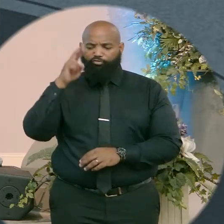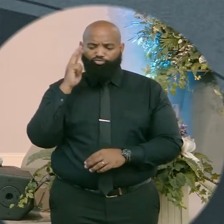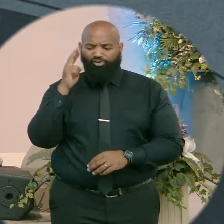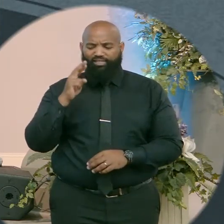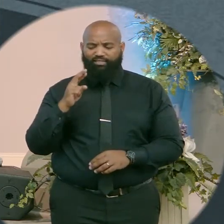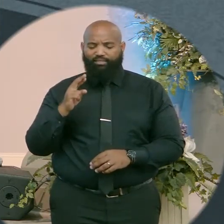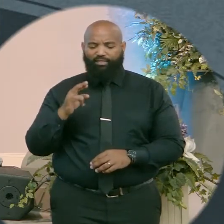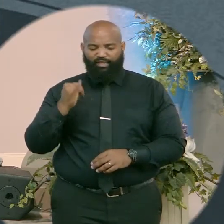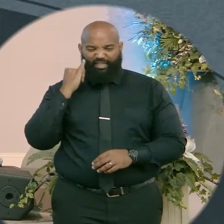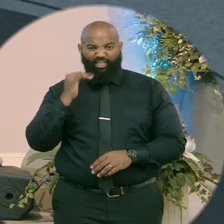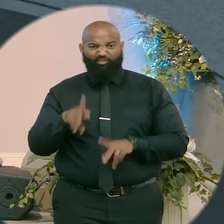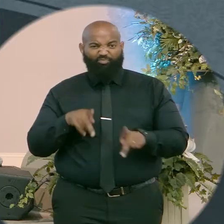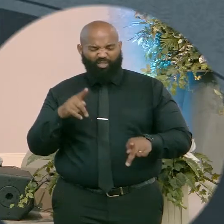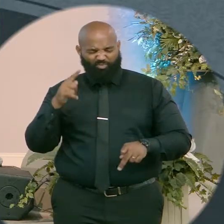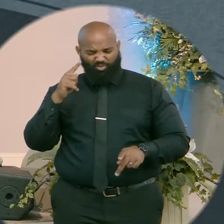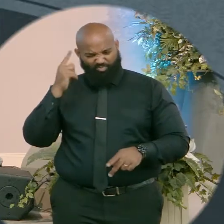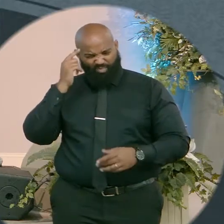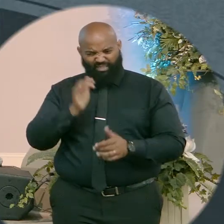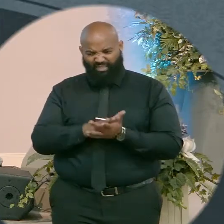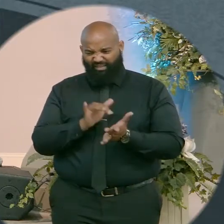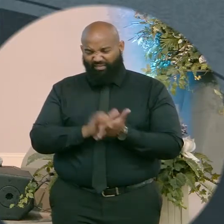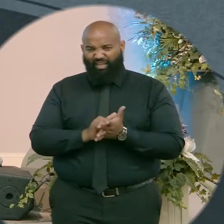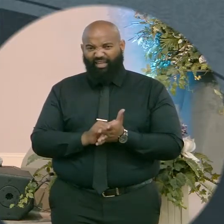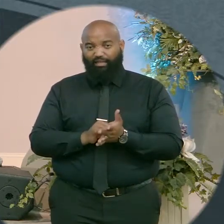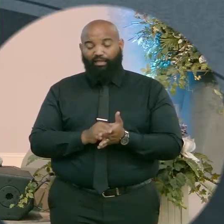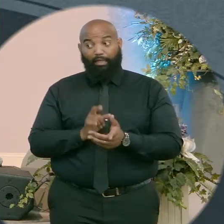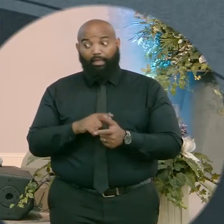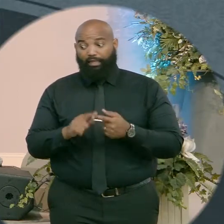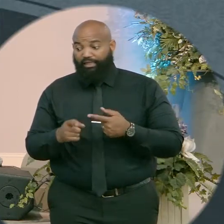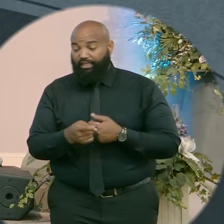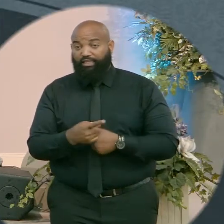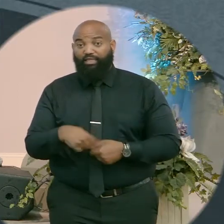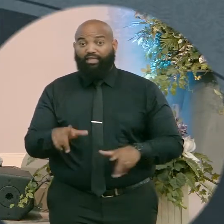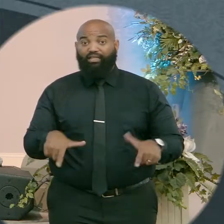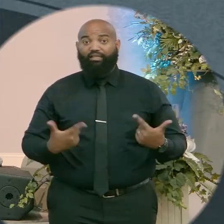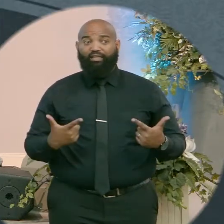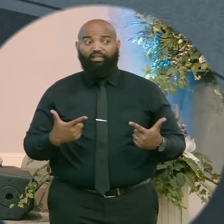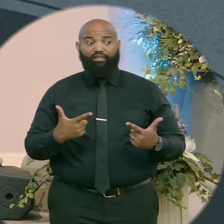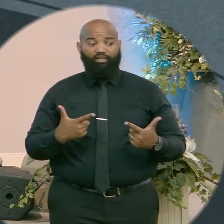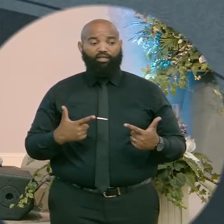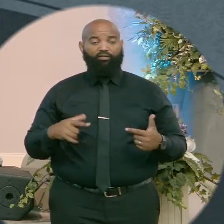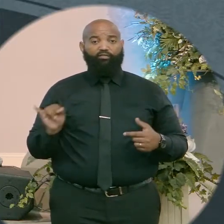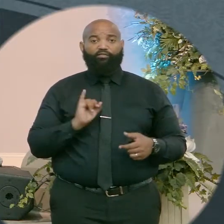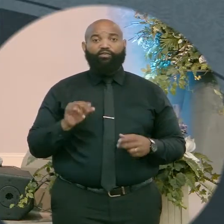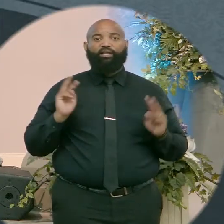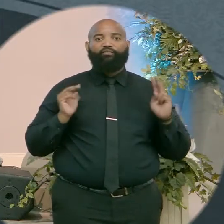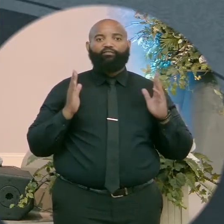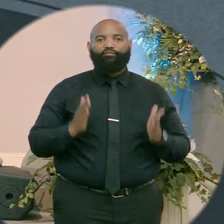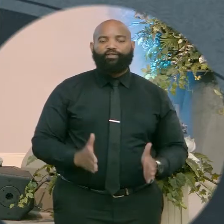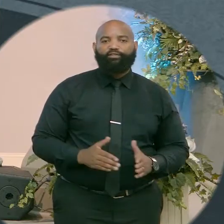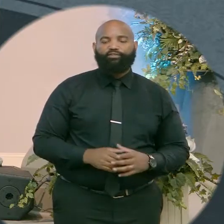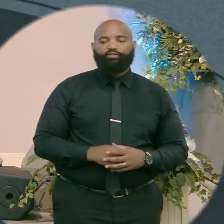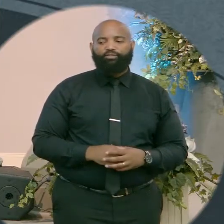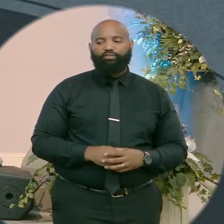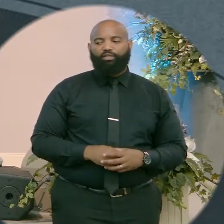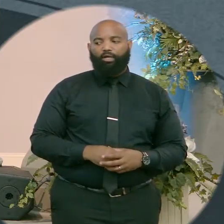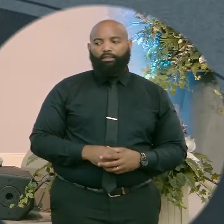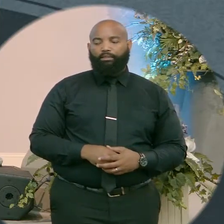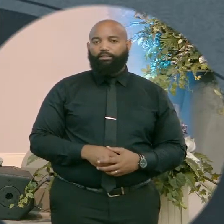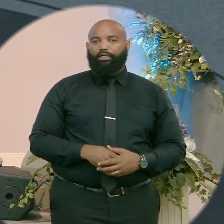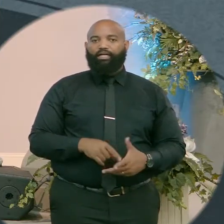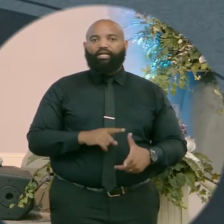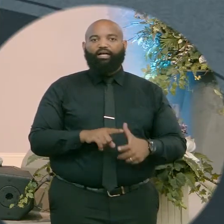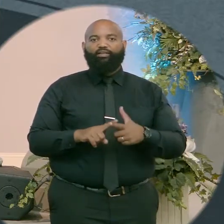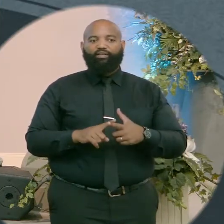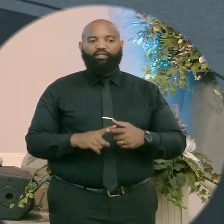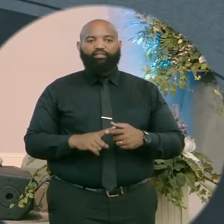then just maybe we'd start living like conquerors. Then just maybe we would pursue the God ordained purpose